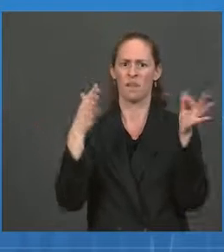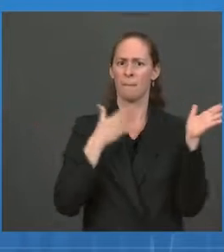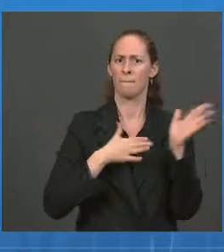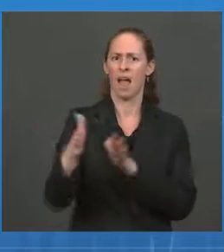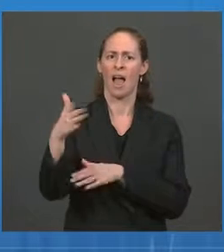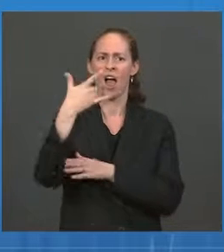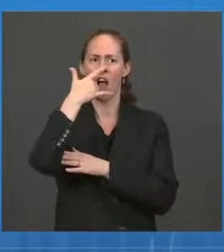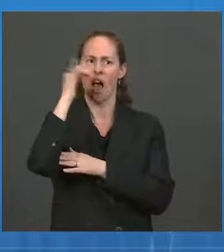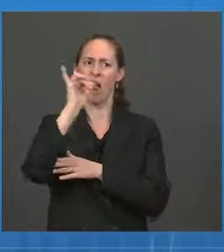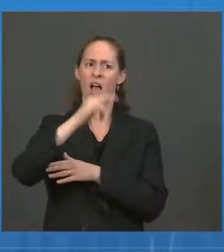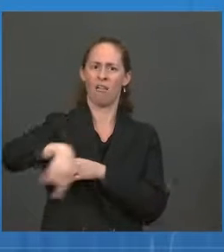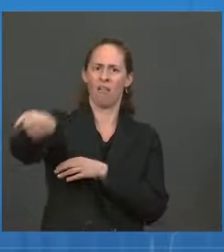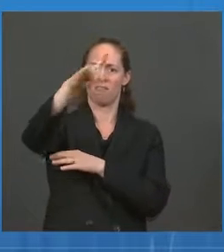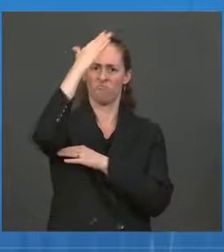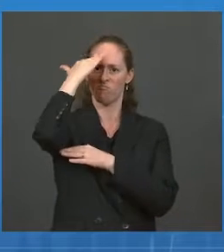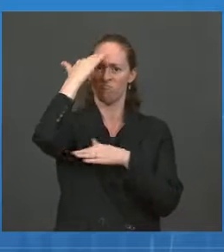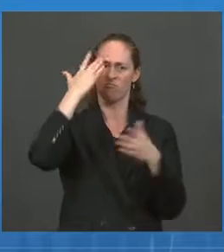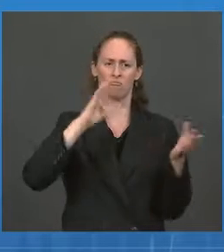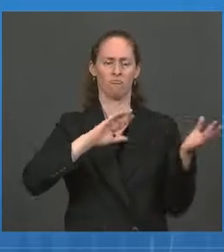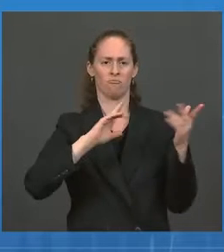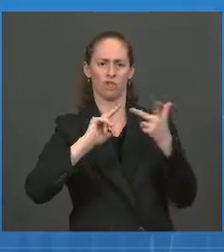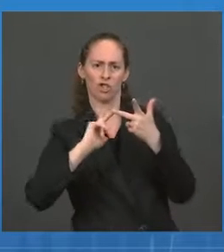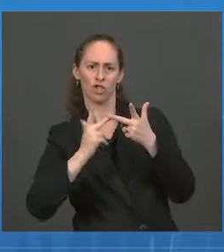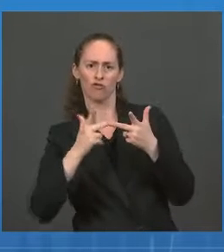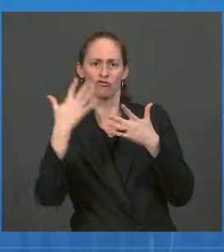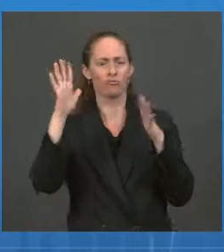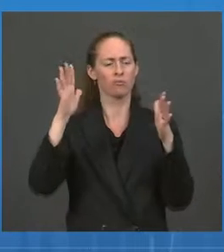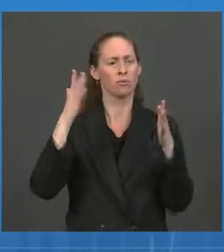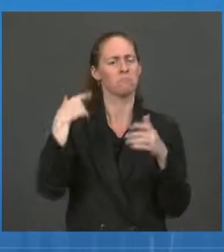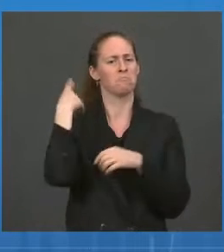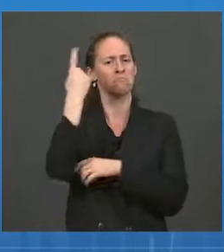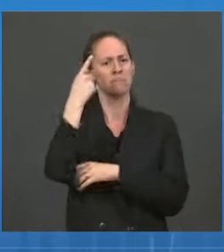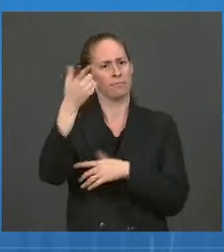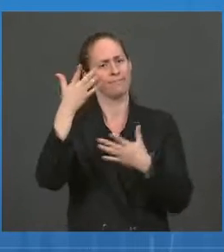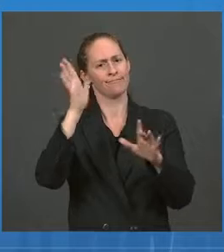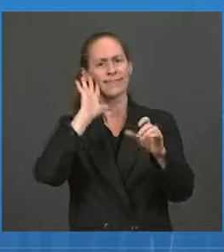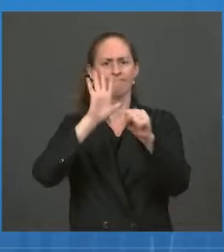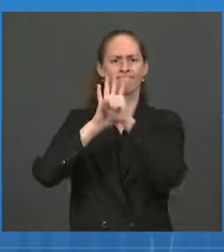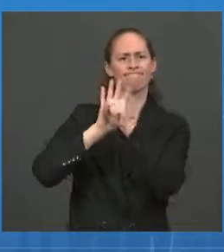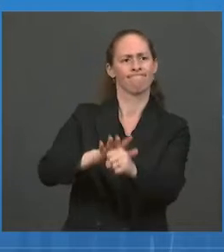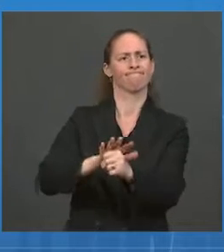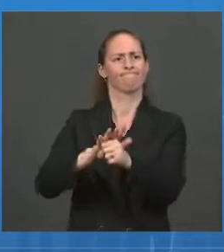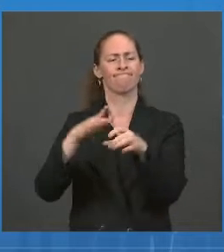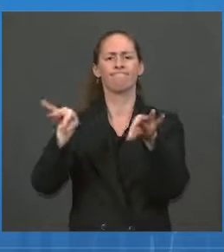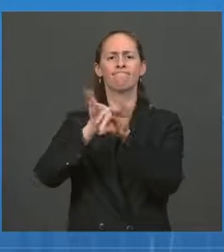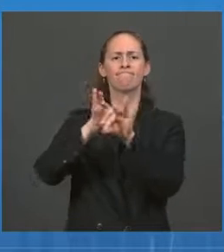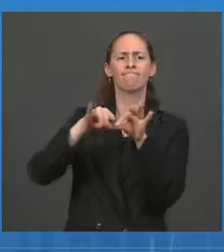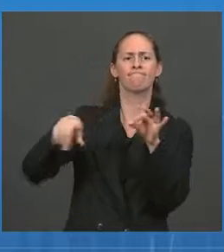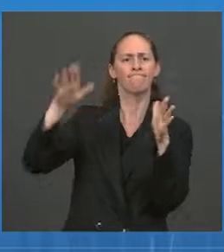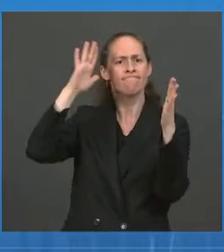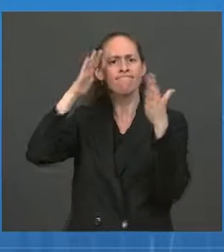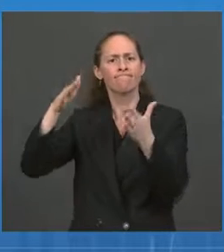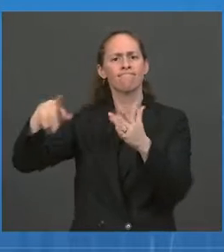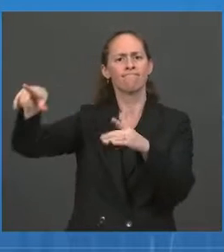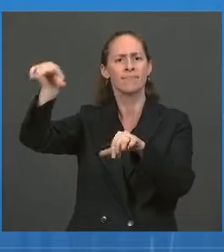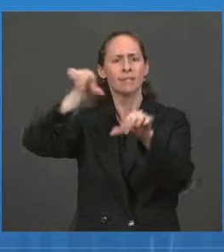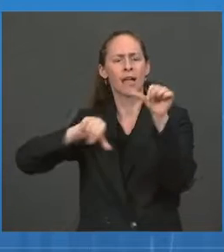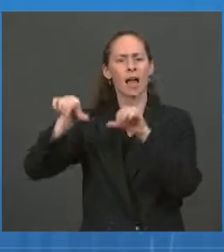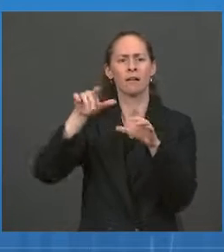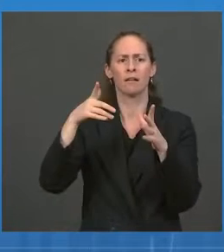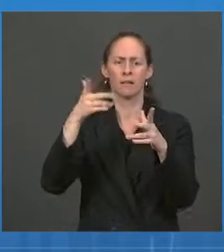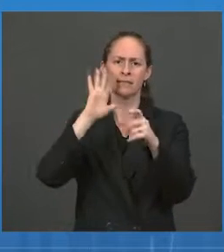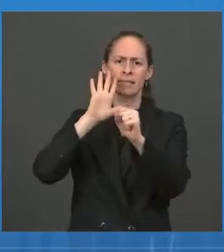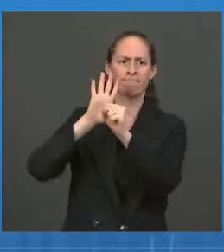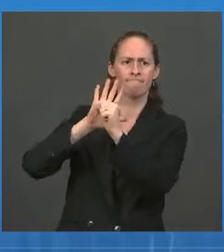And you've also said you don't want to put pressure on the scientific agencies. How does being so public about